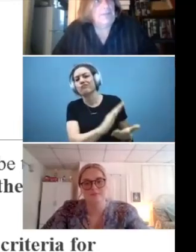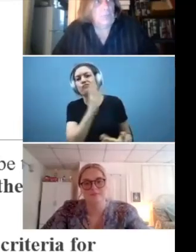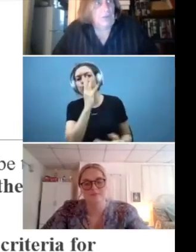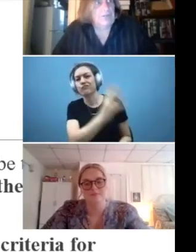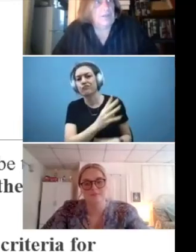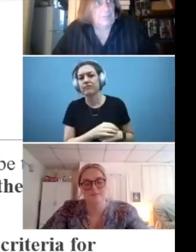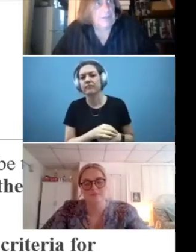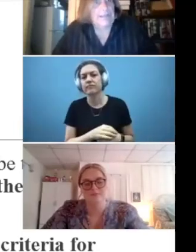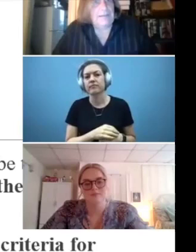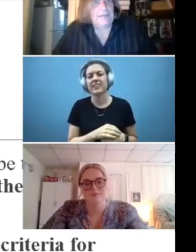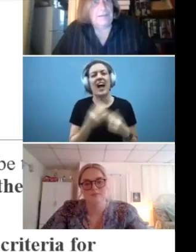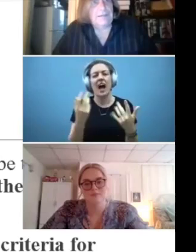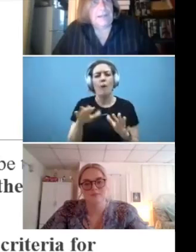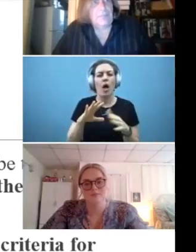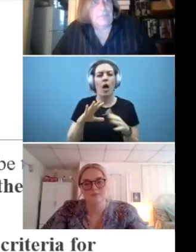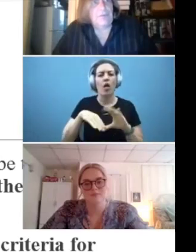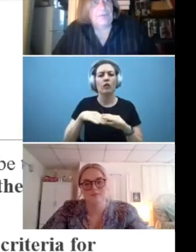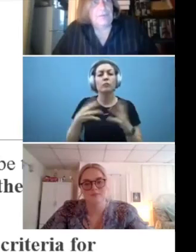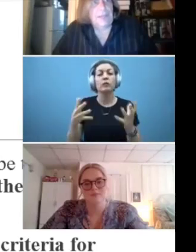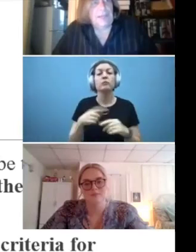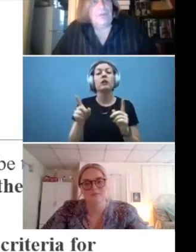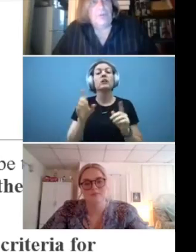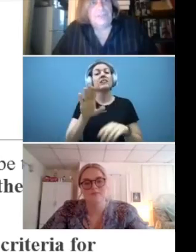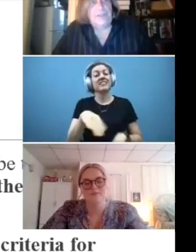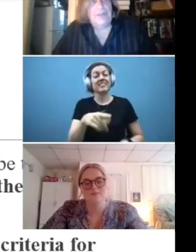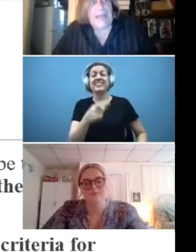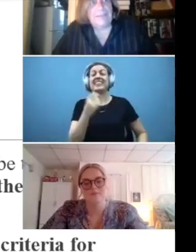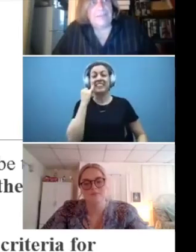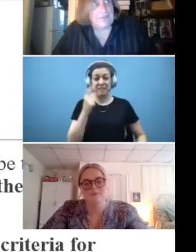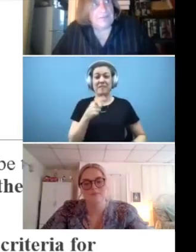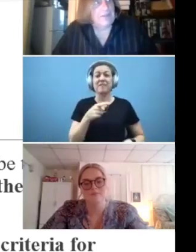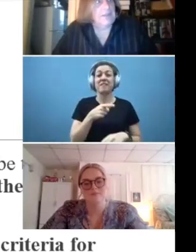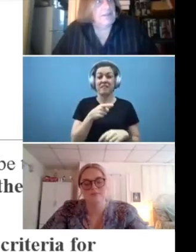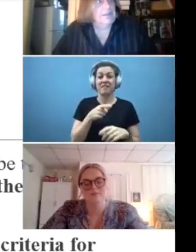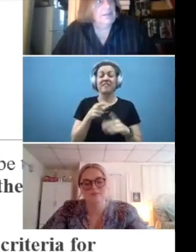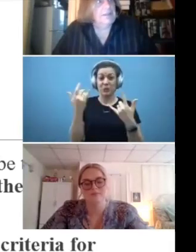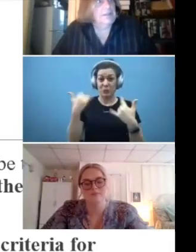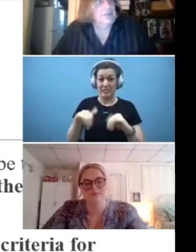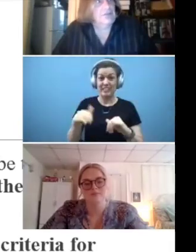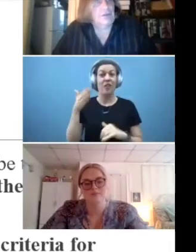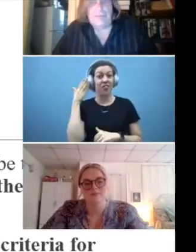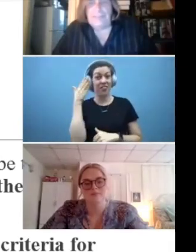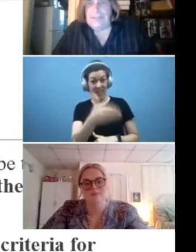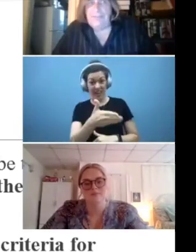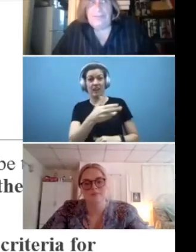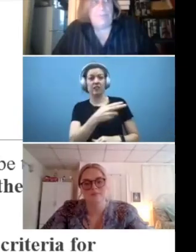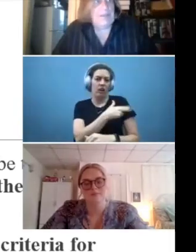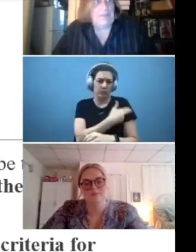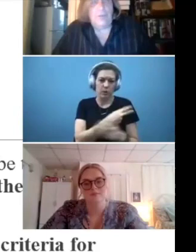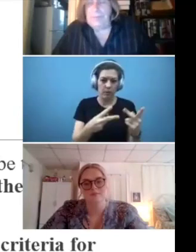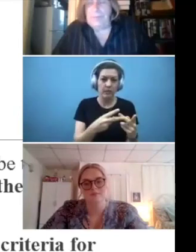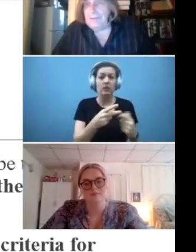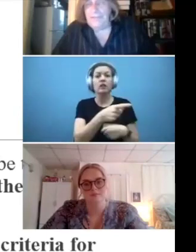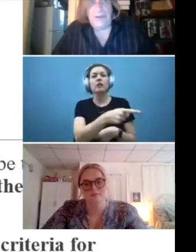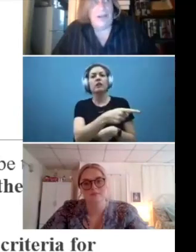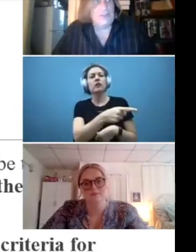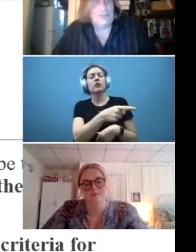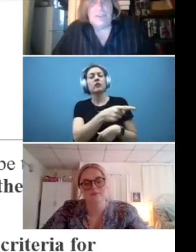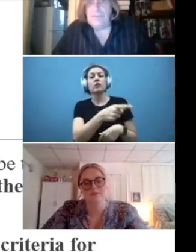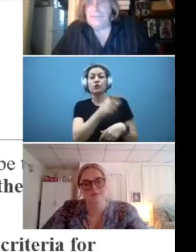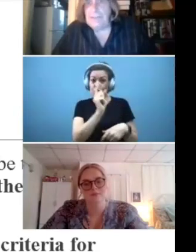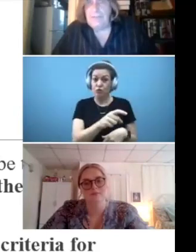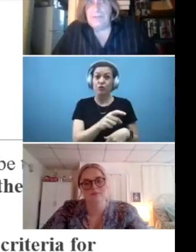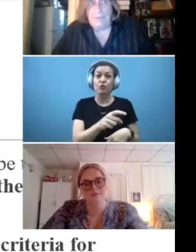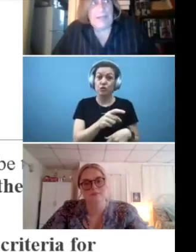if it was a complaint that was, if you were still at the facility, you should have received something if you had been discharged,